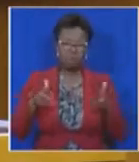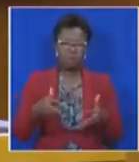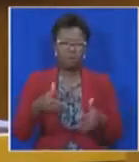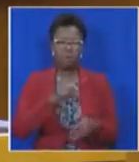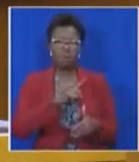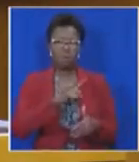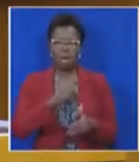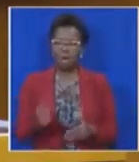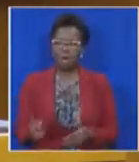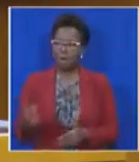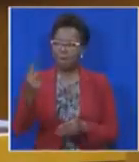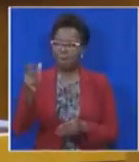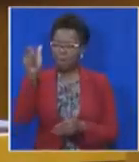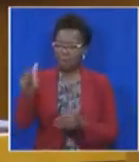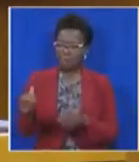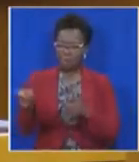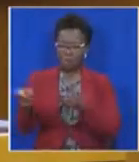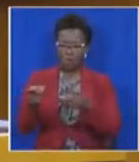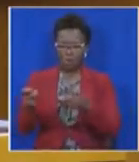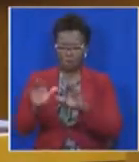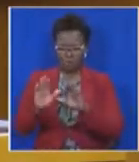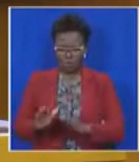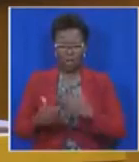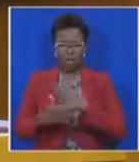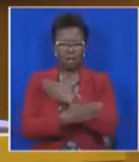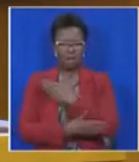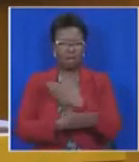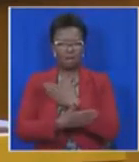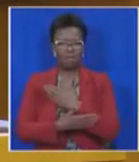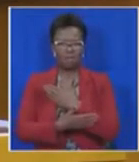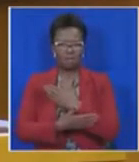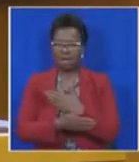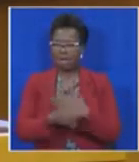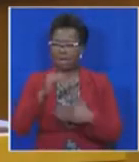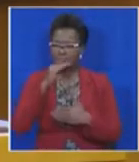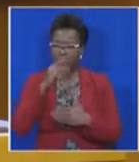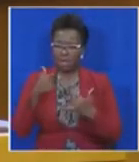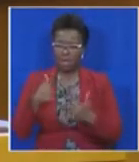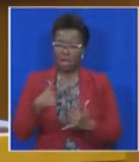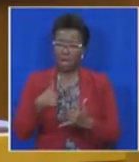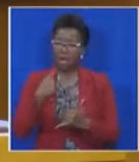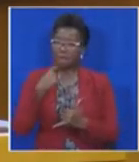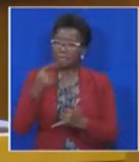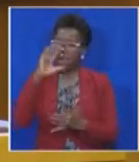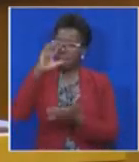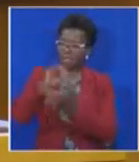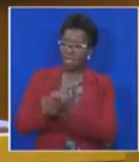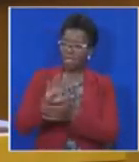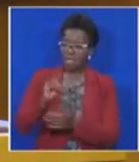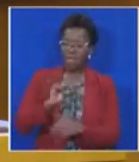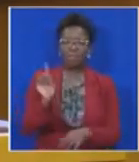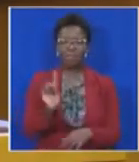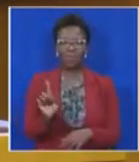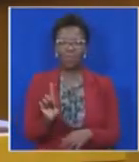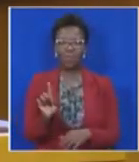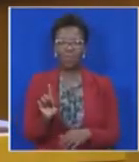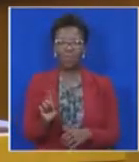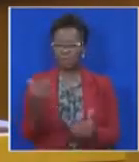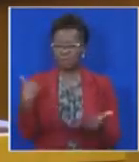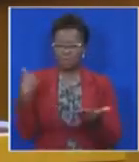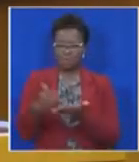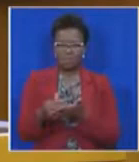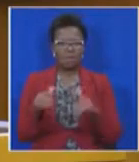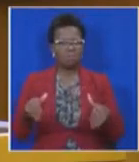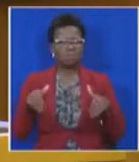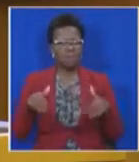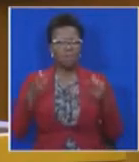to ransom in our own country, is not a matter of fate, but because we have not done anything about it.